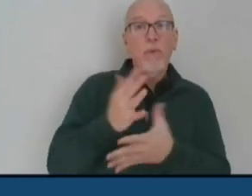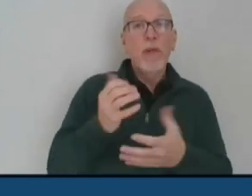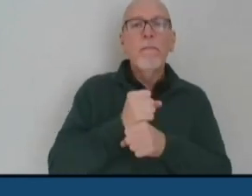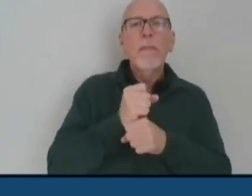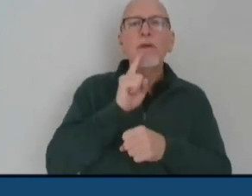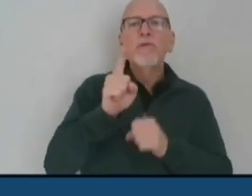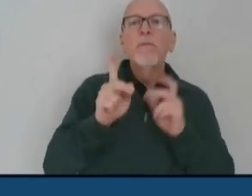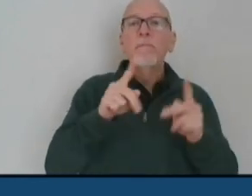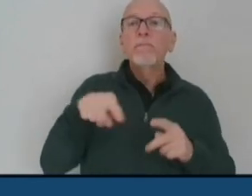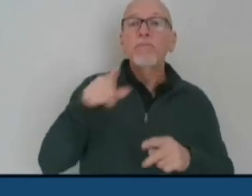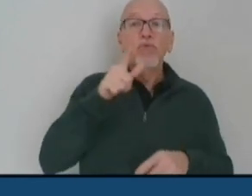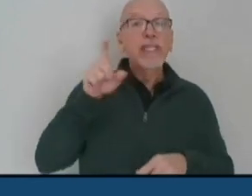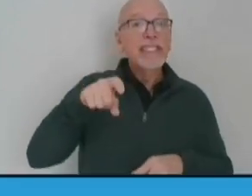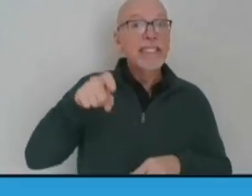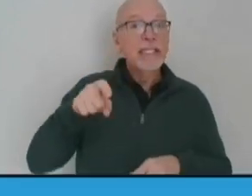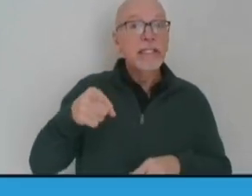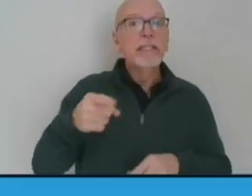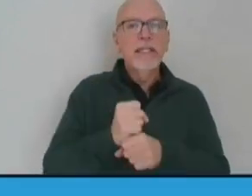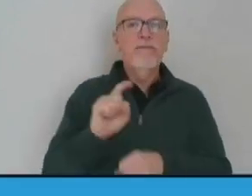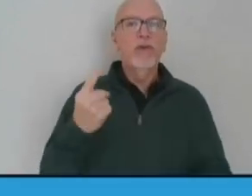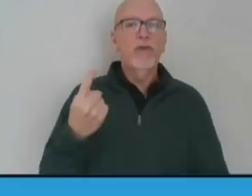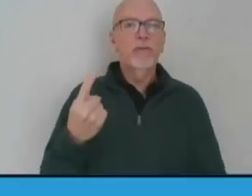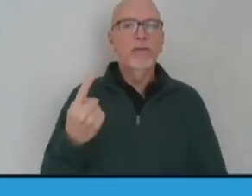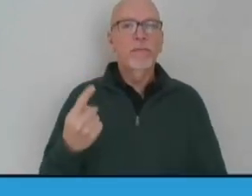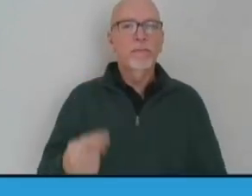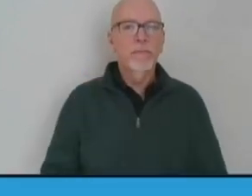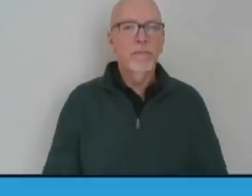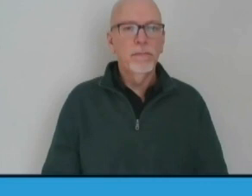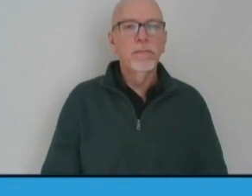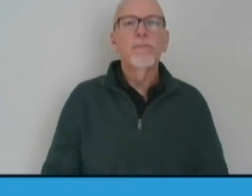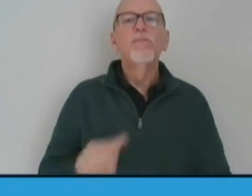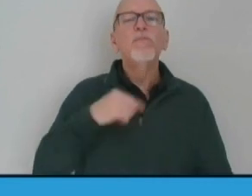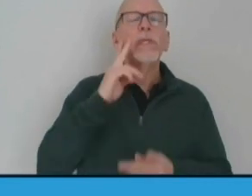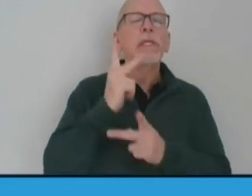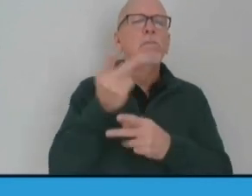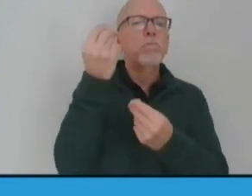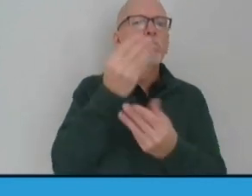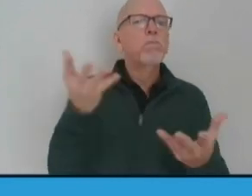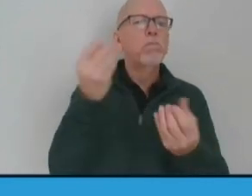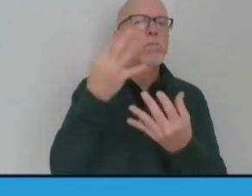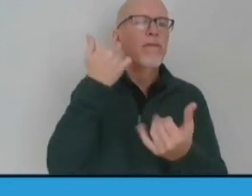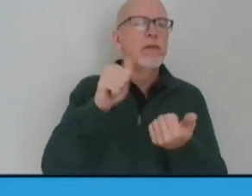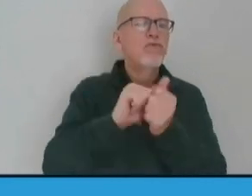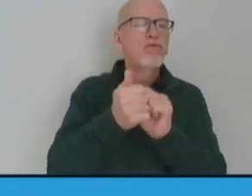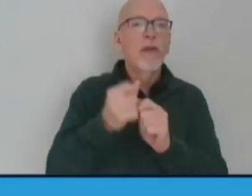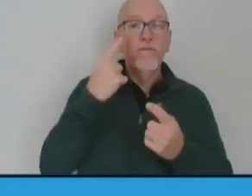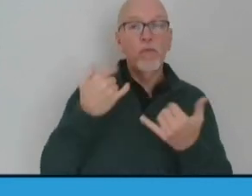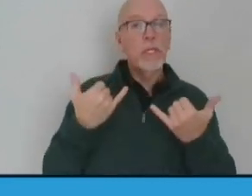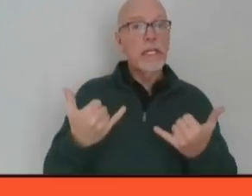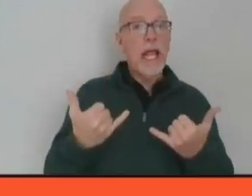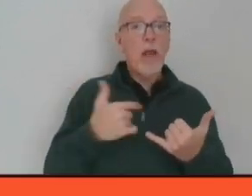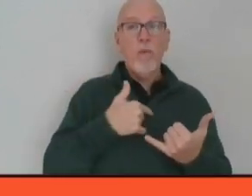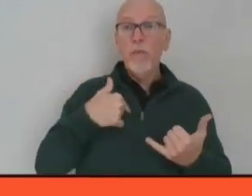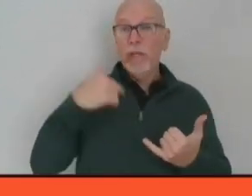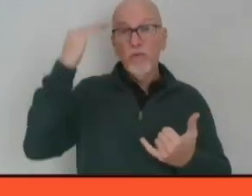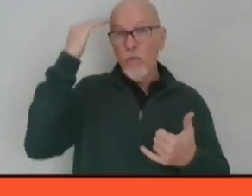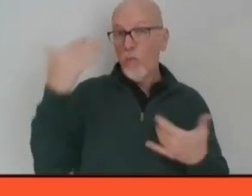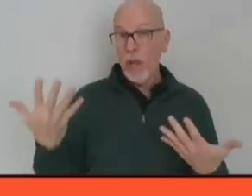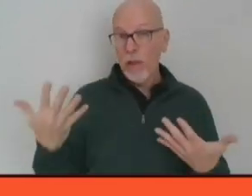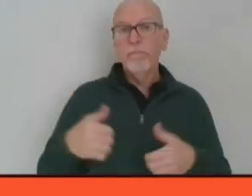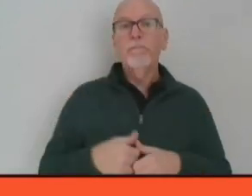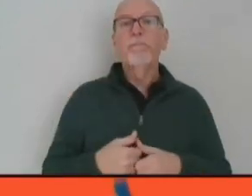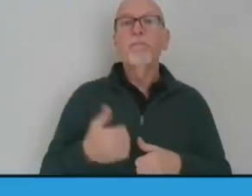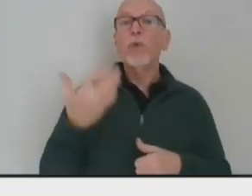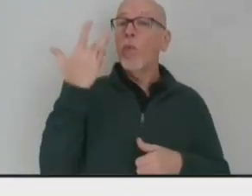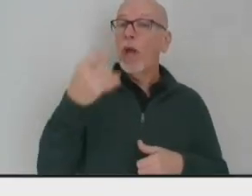people who need it most get it first. We'll keep you updated as the situation changes, but for now, here's what we know. Why should I get